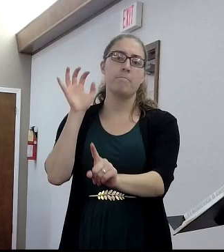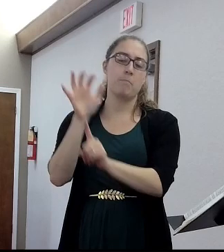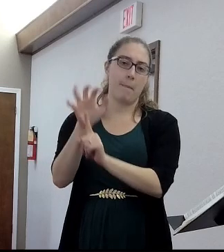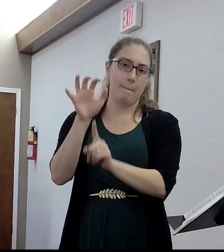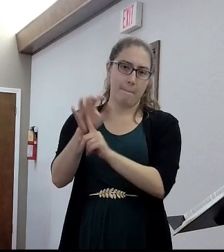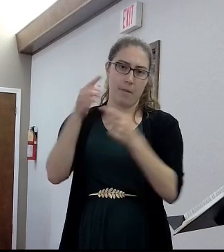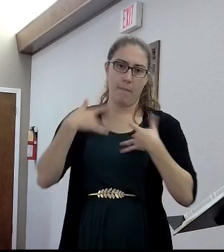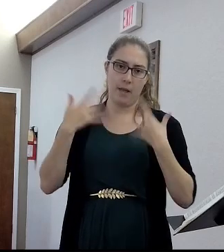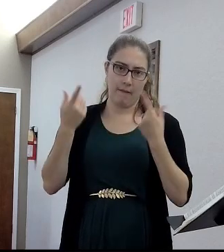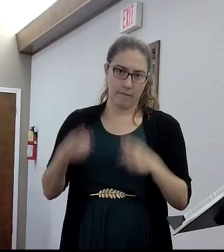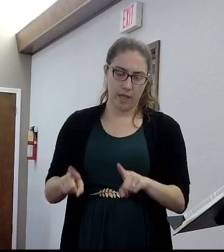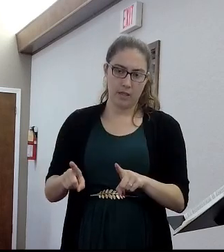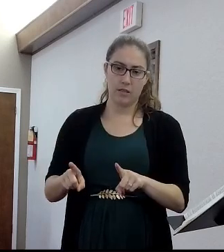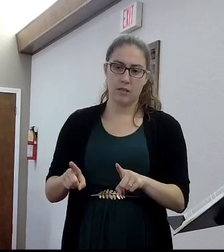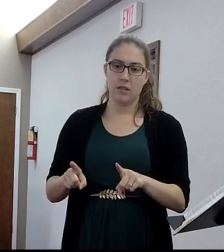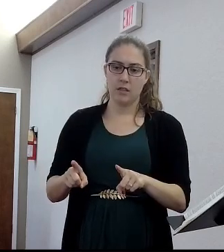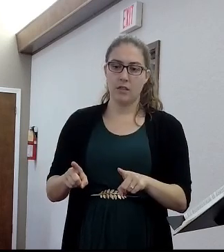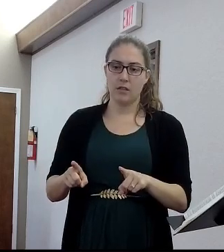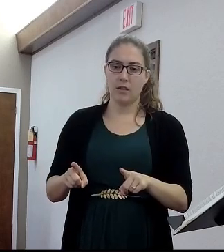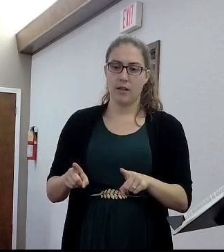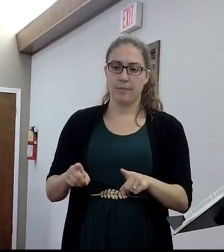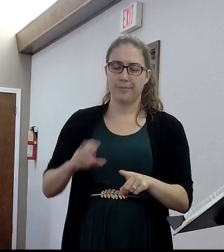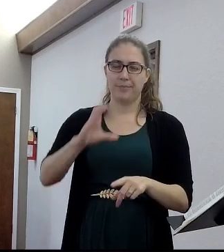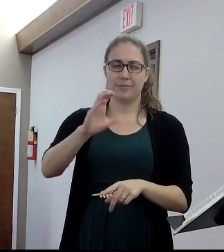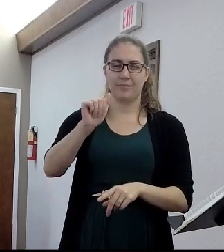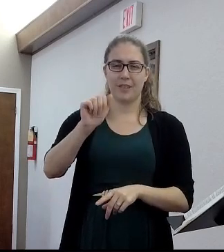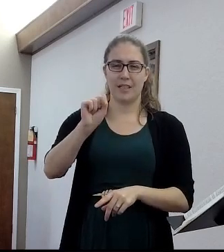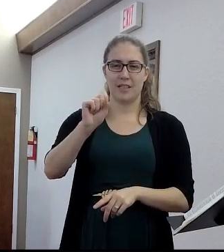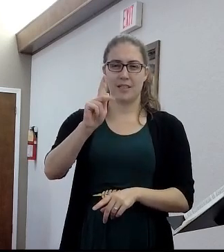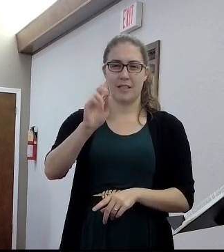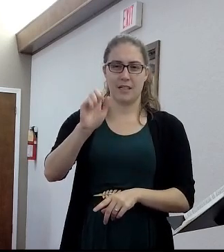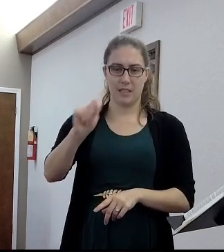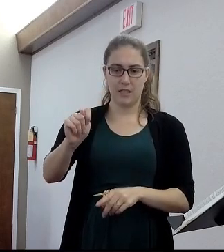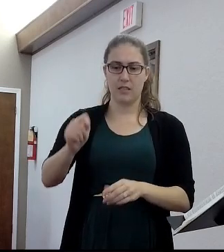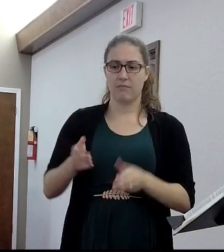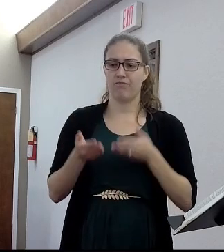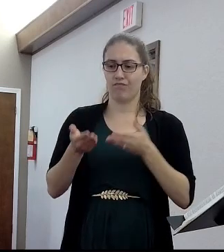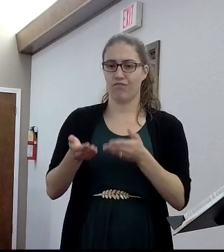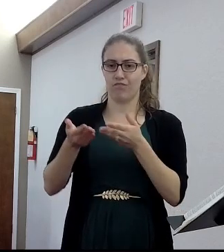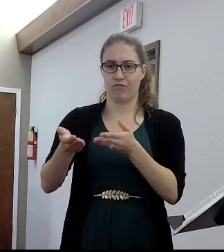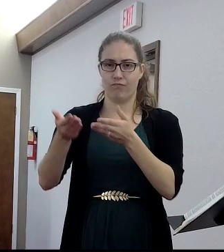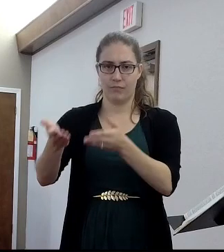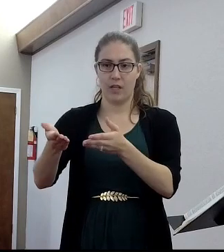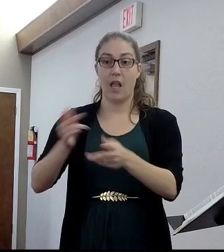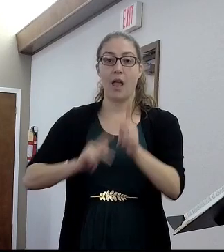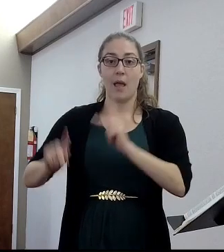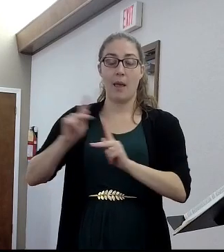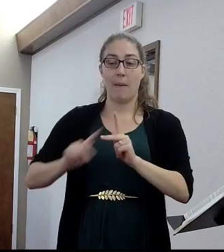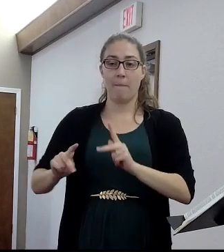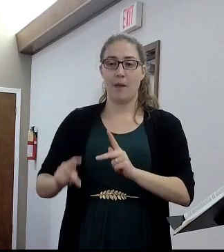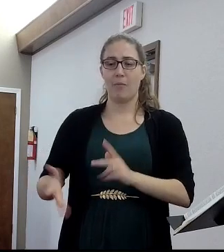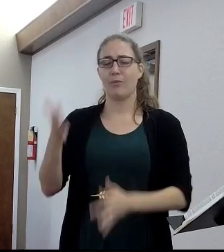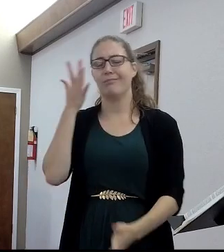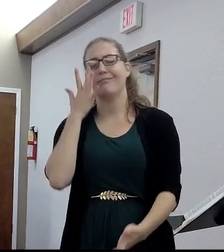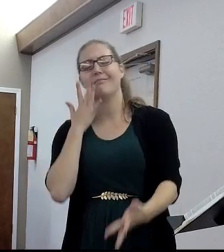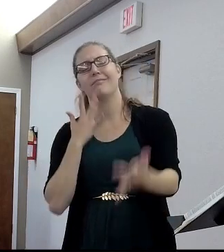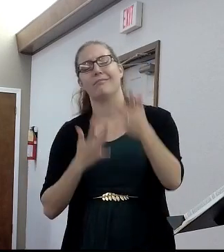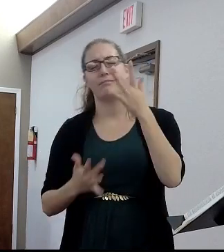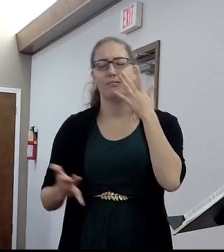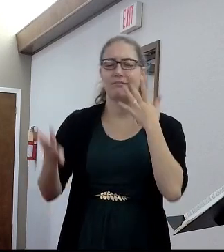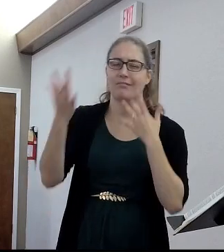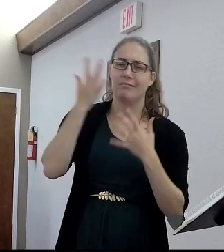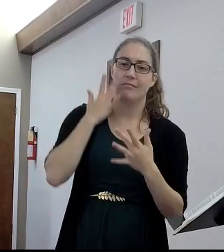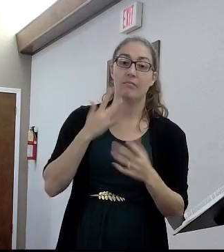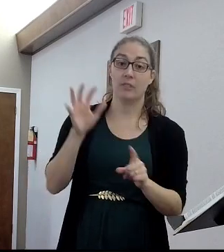They carried a casket through the street and hired people to wail and mourn for days. It was a public event.